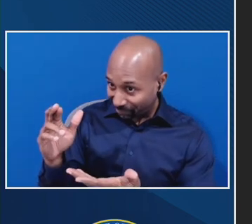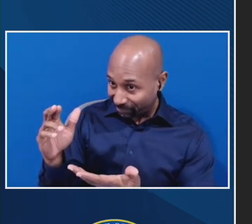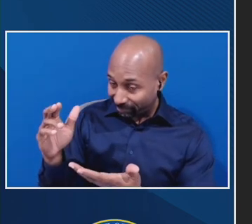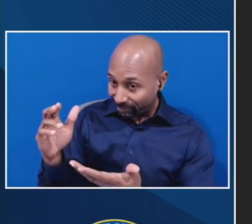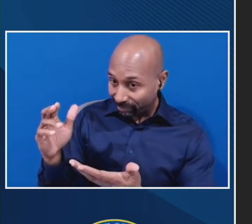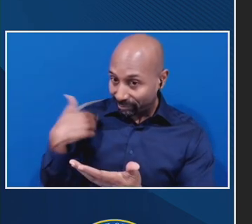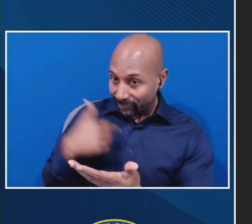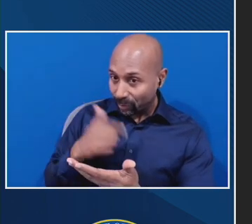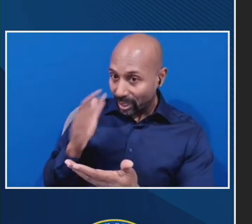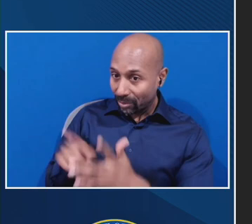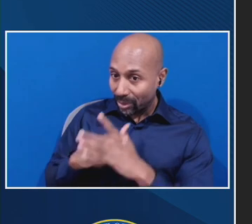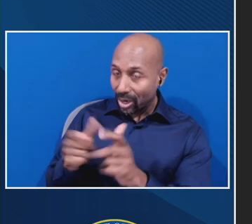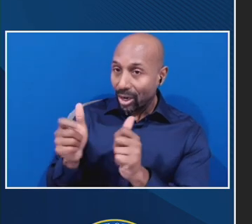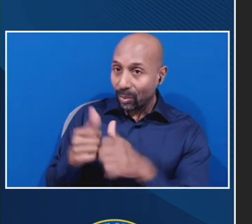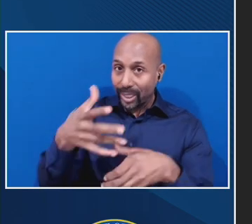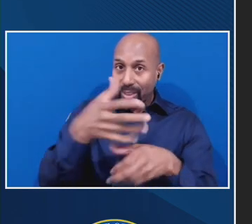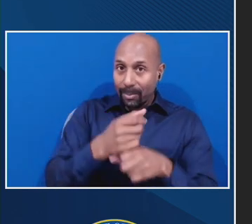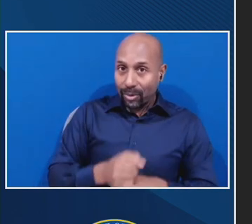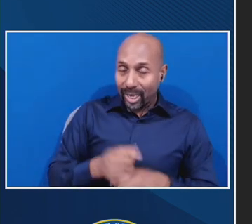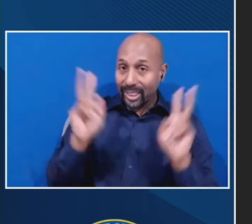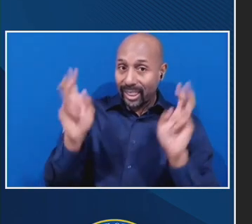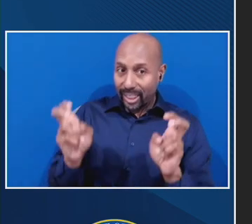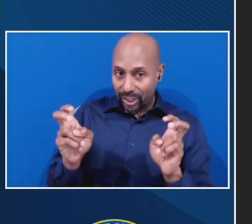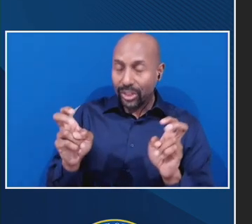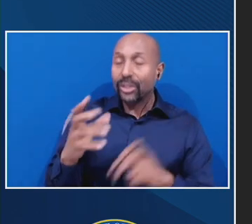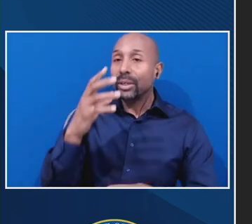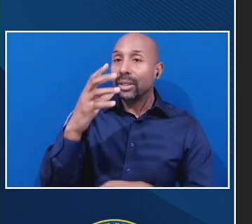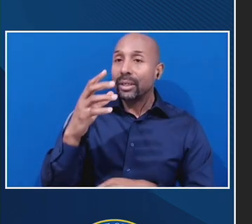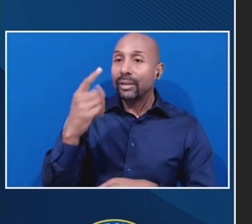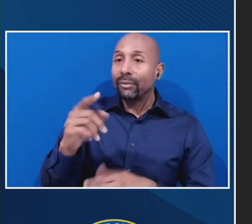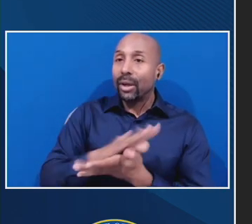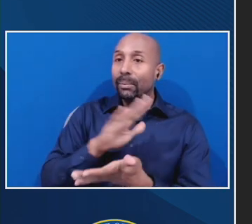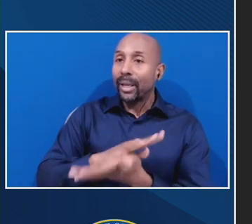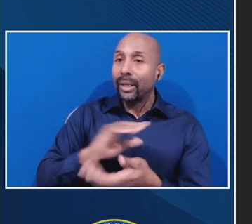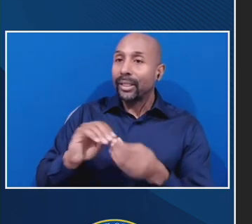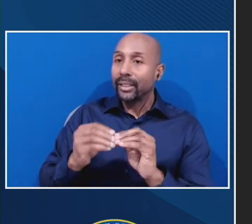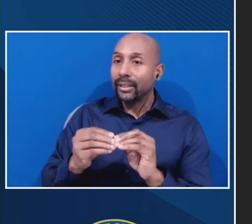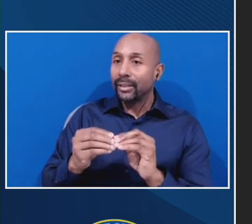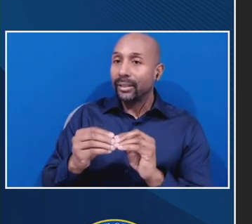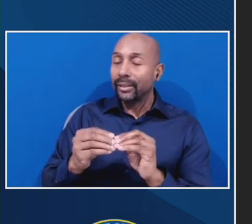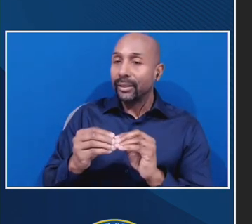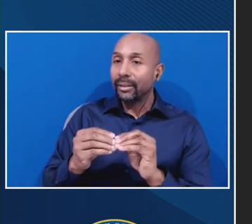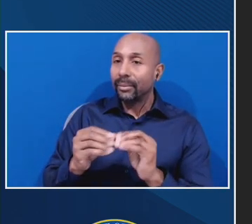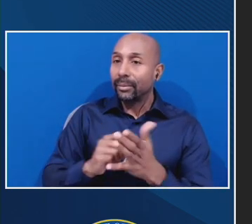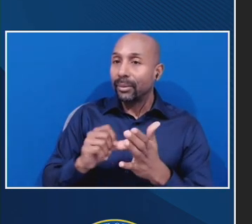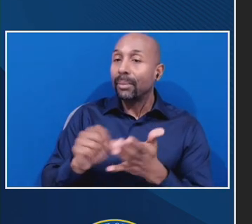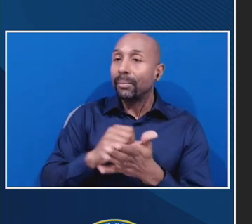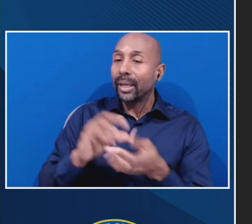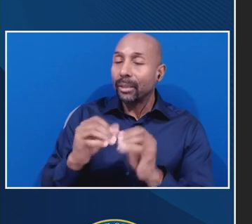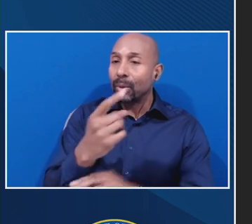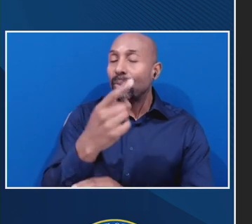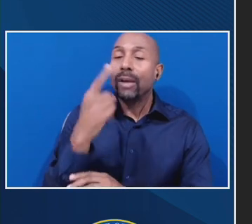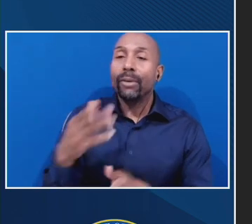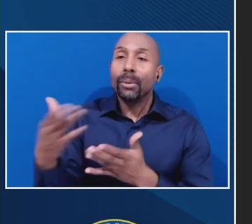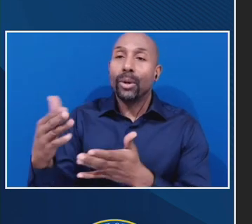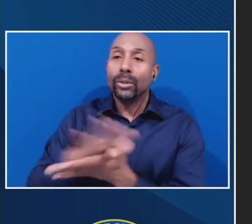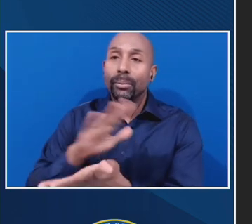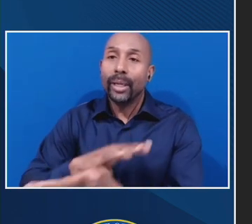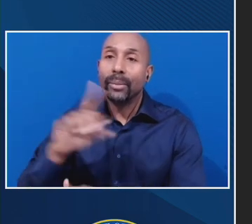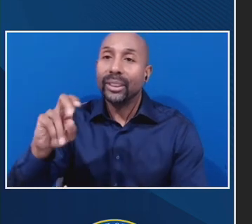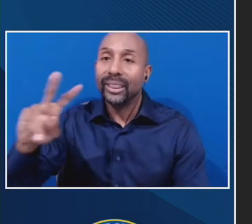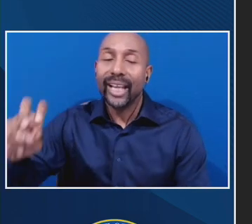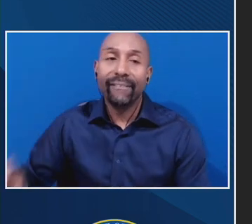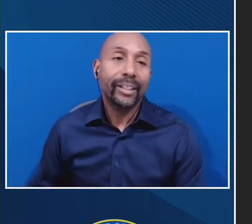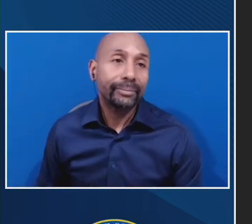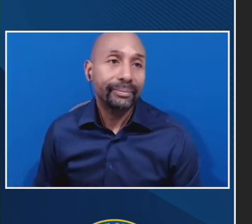with the summary of the issues, um, on page one of, uh, the proposal paper. Dave. All right.